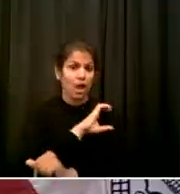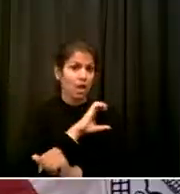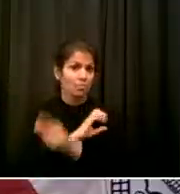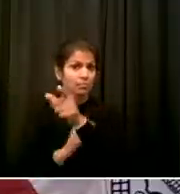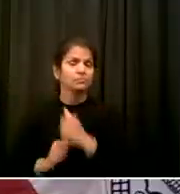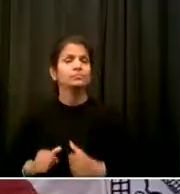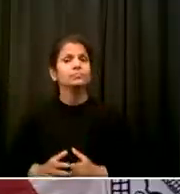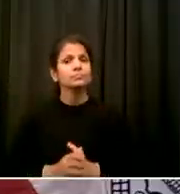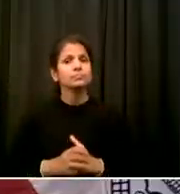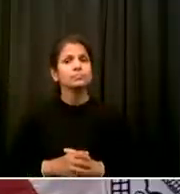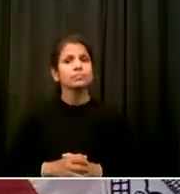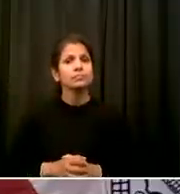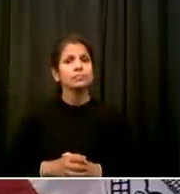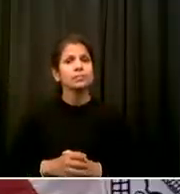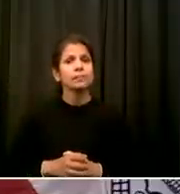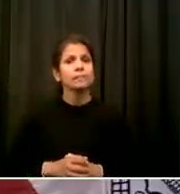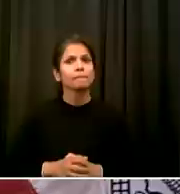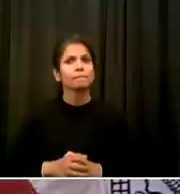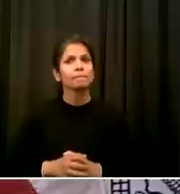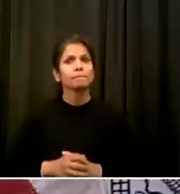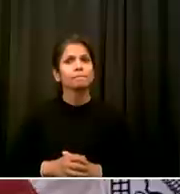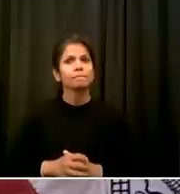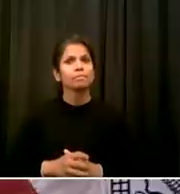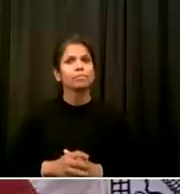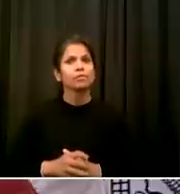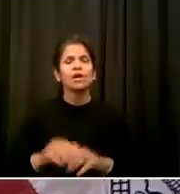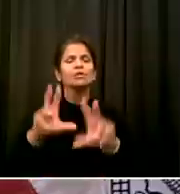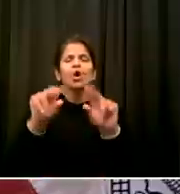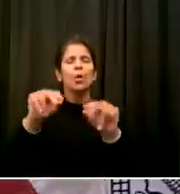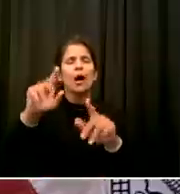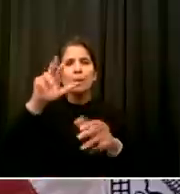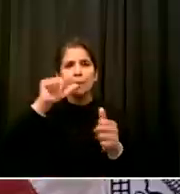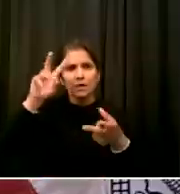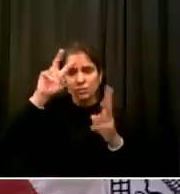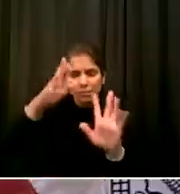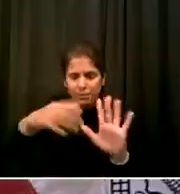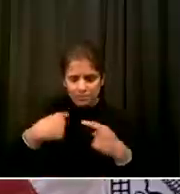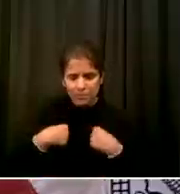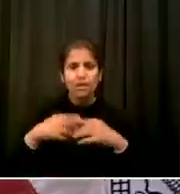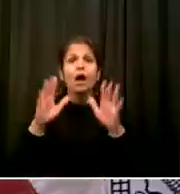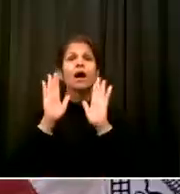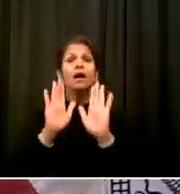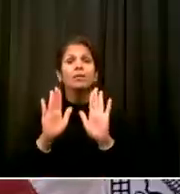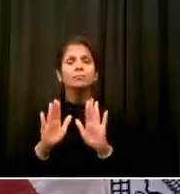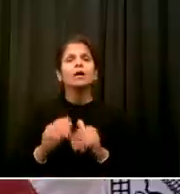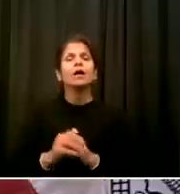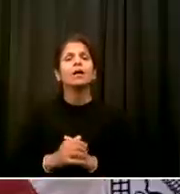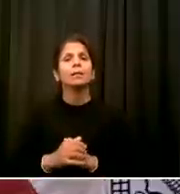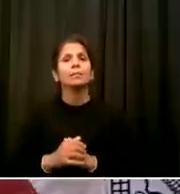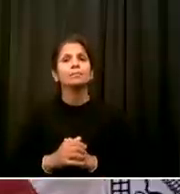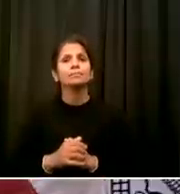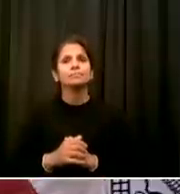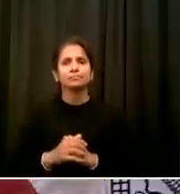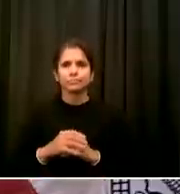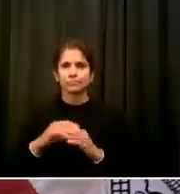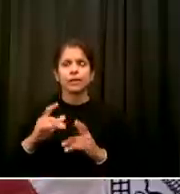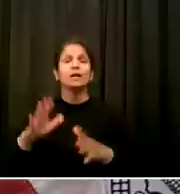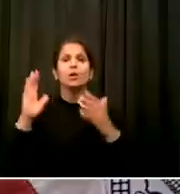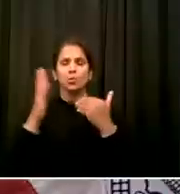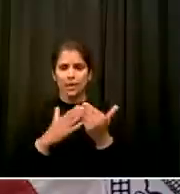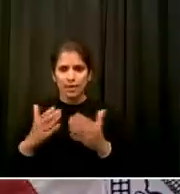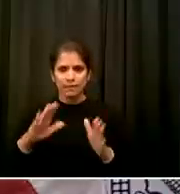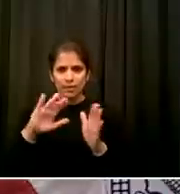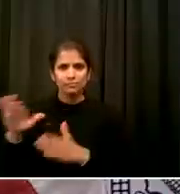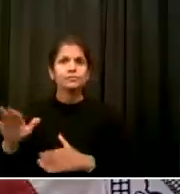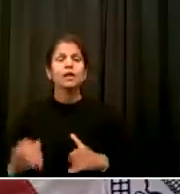But I wanted So I wanted to ask about the alternate side There was a lot of discussion that Alternate side was cancelled for